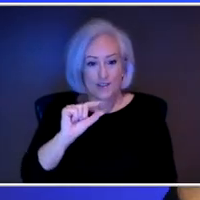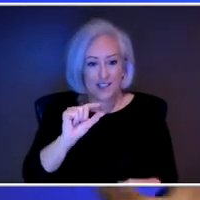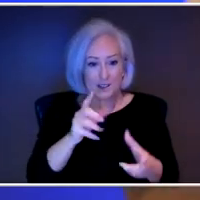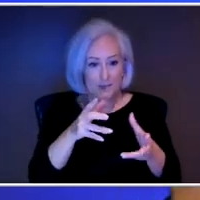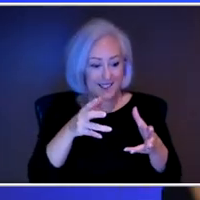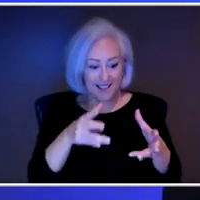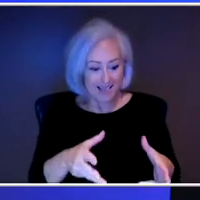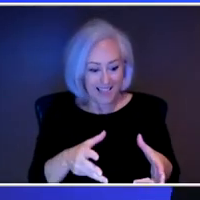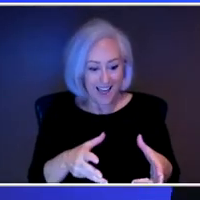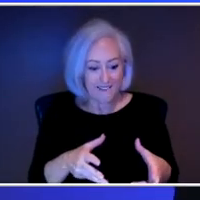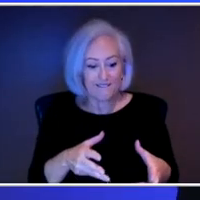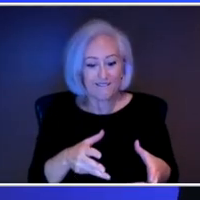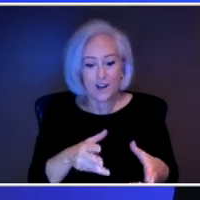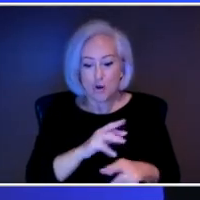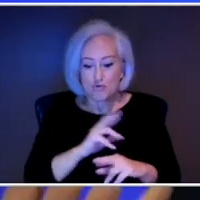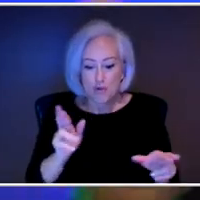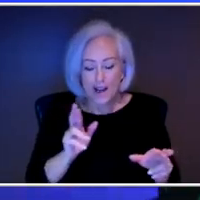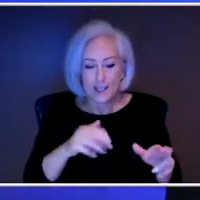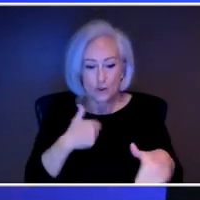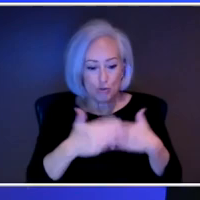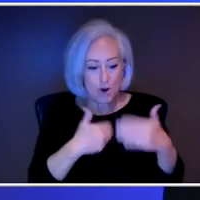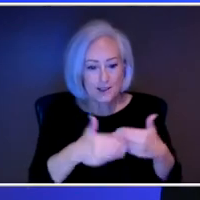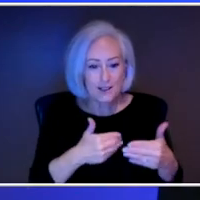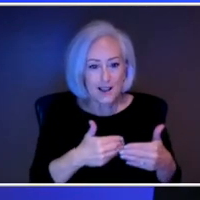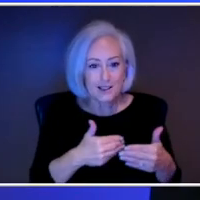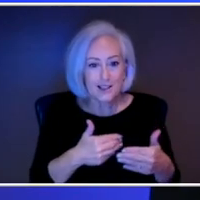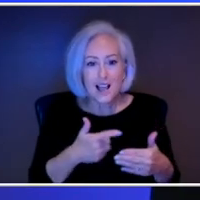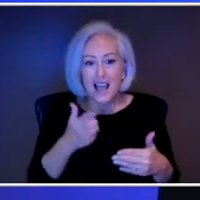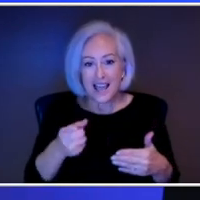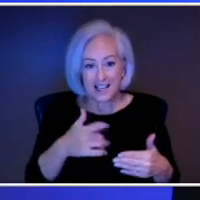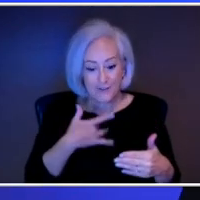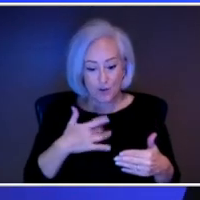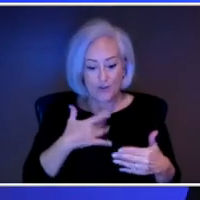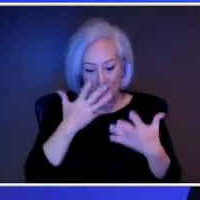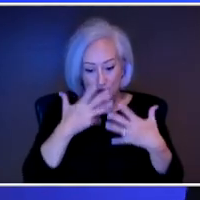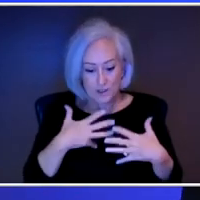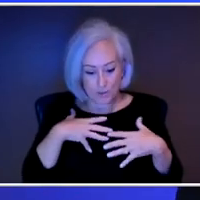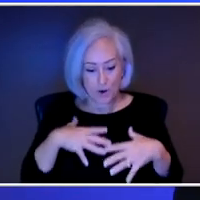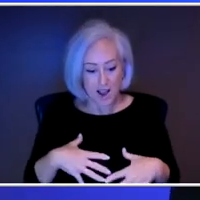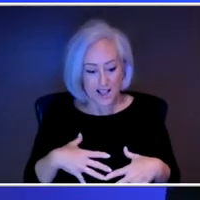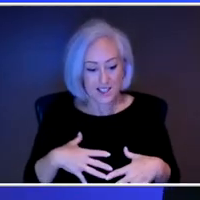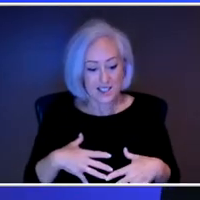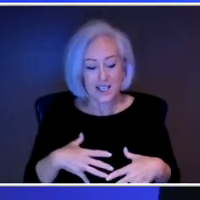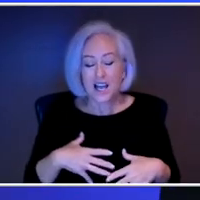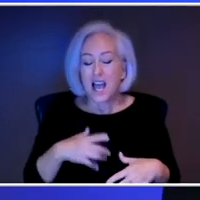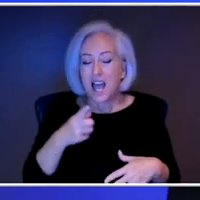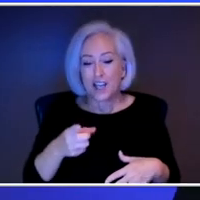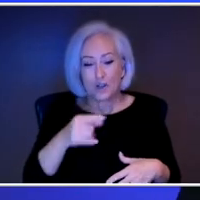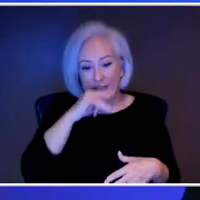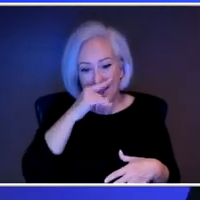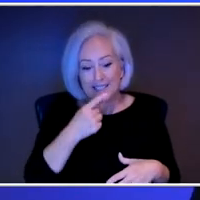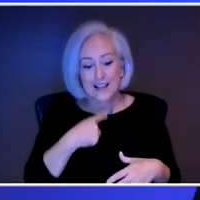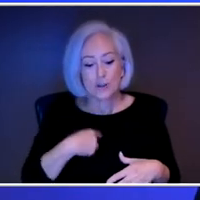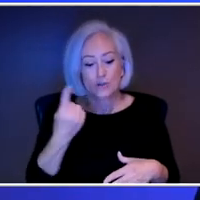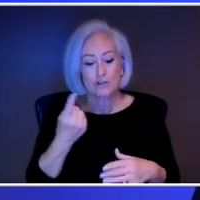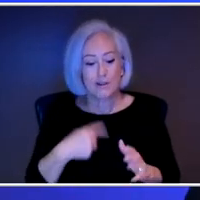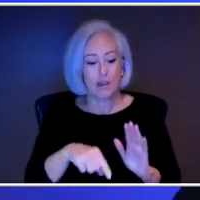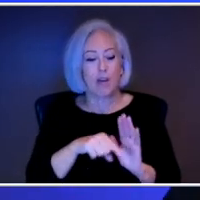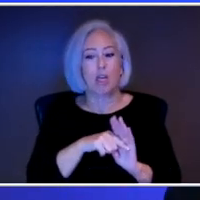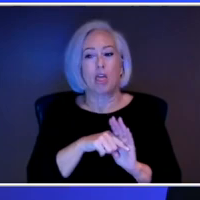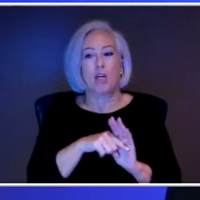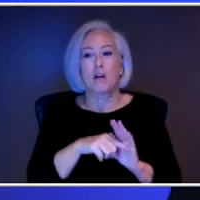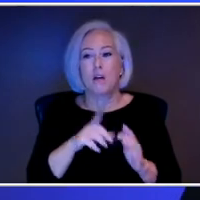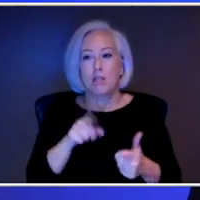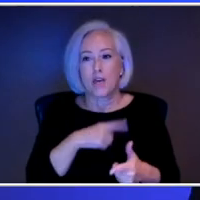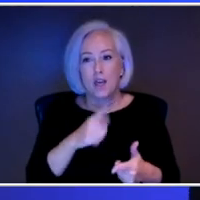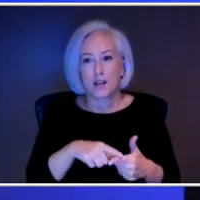makes us, you know, especially if you're depressed, it makes you more self-loathing. makes you feel so super self-critical. And we really want to be making